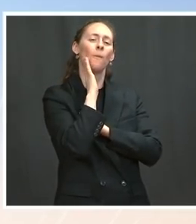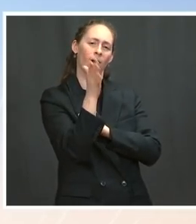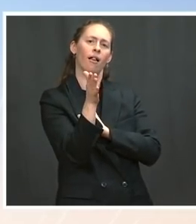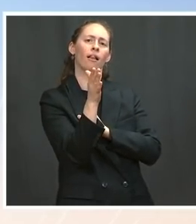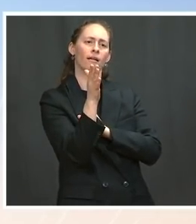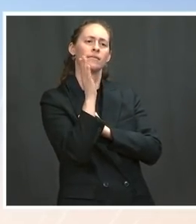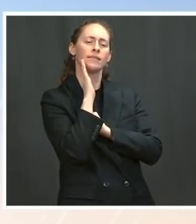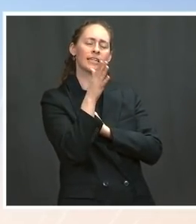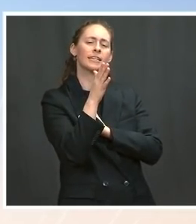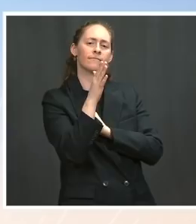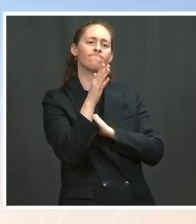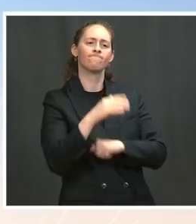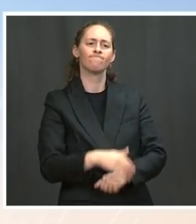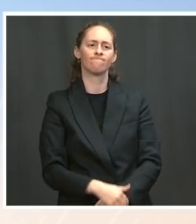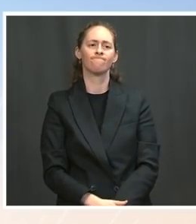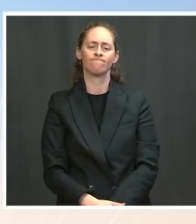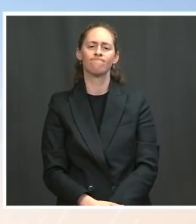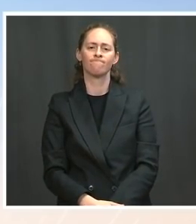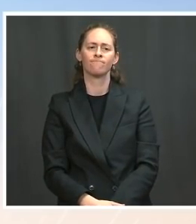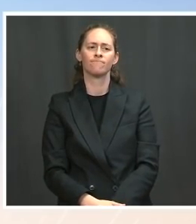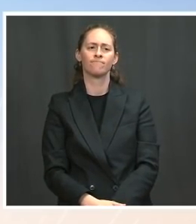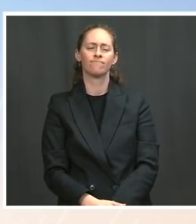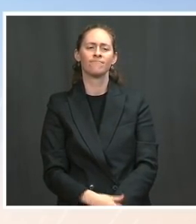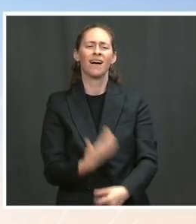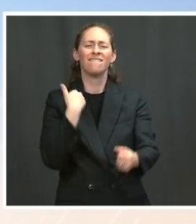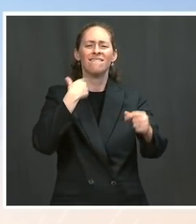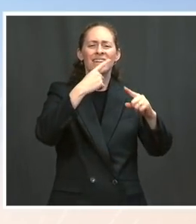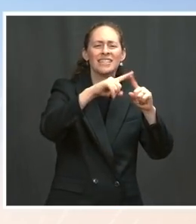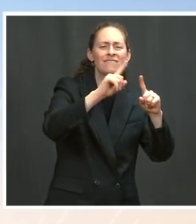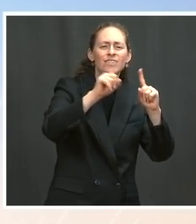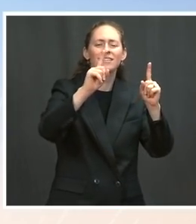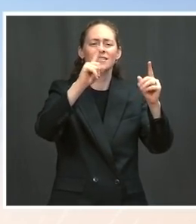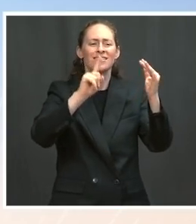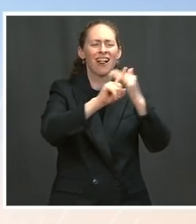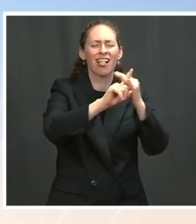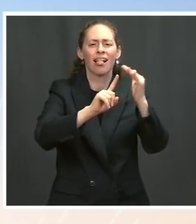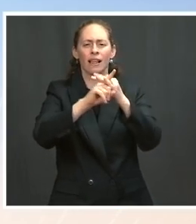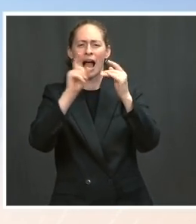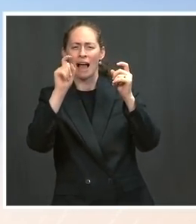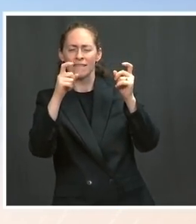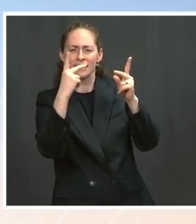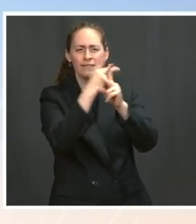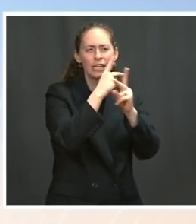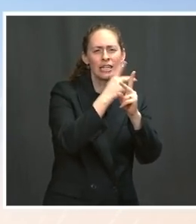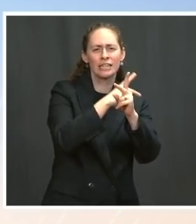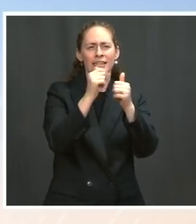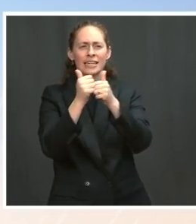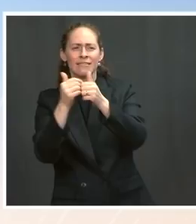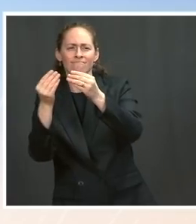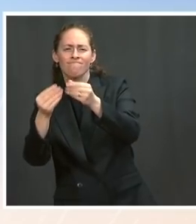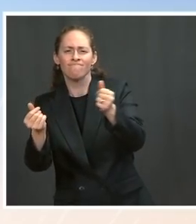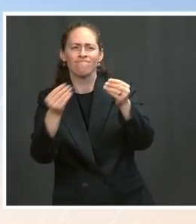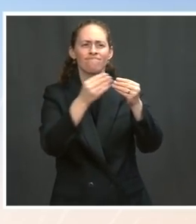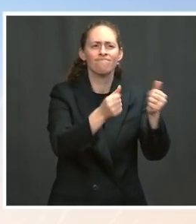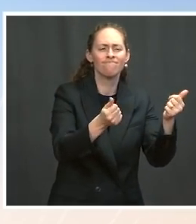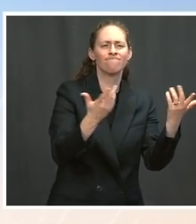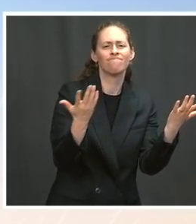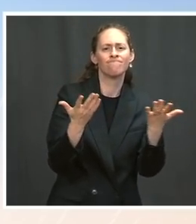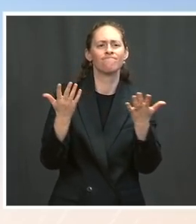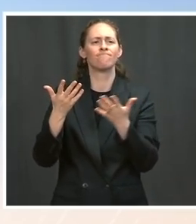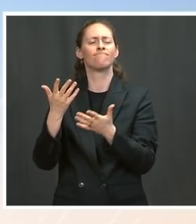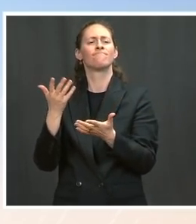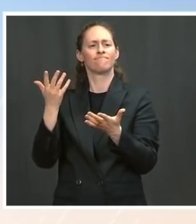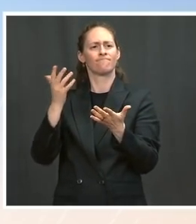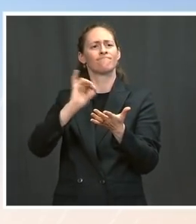So, we've seen motor vehicle production shut down in some places because